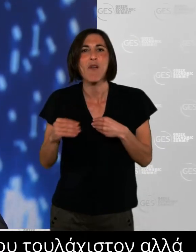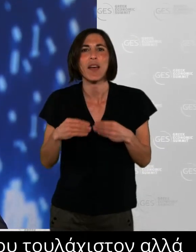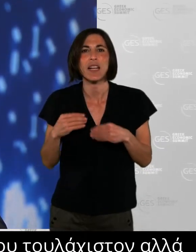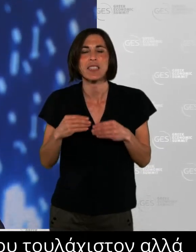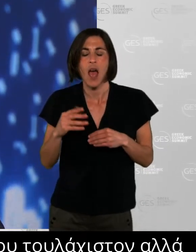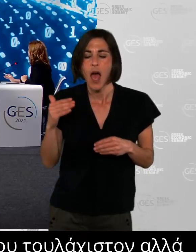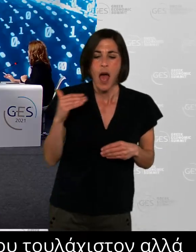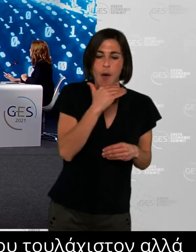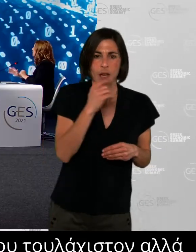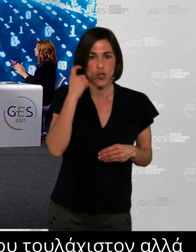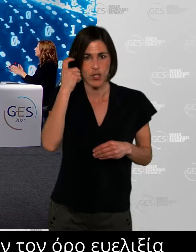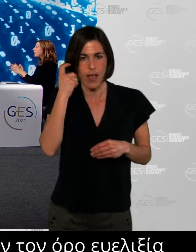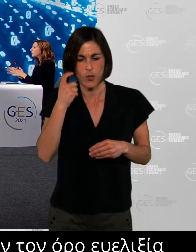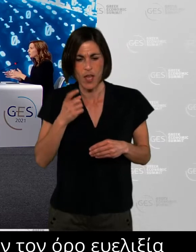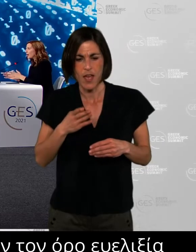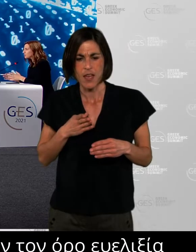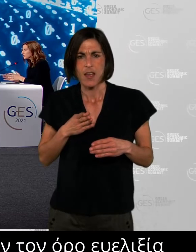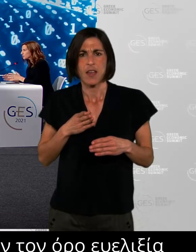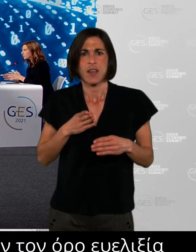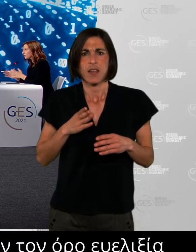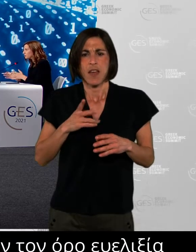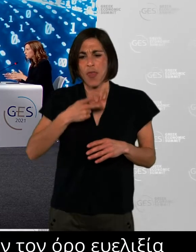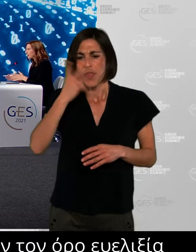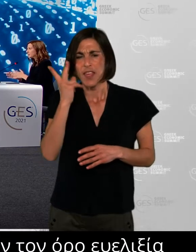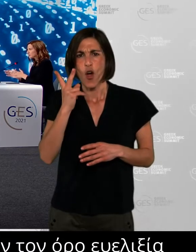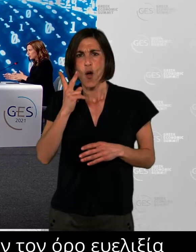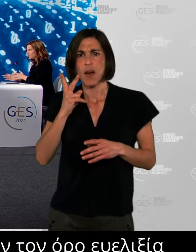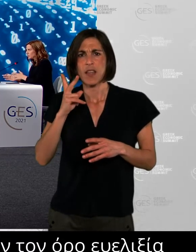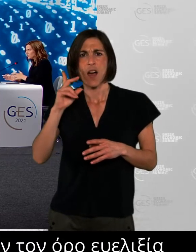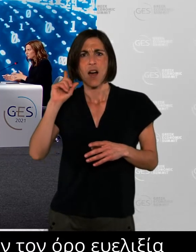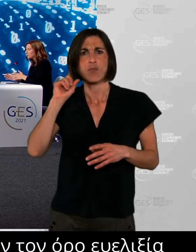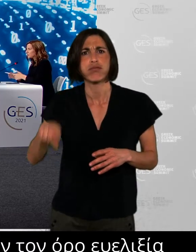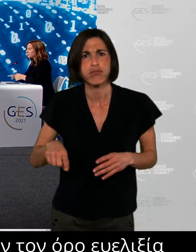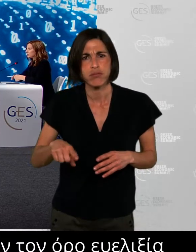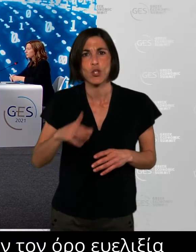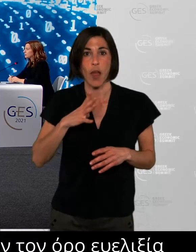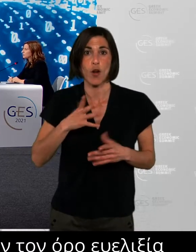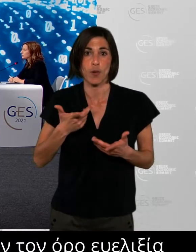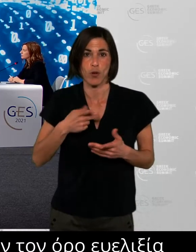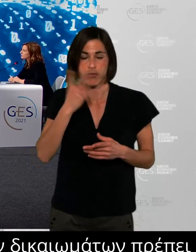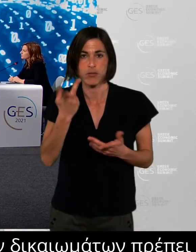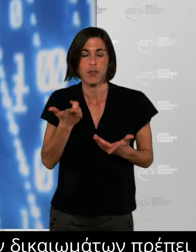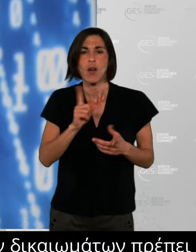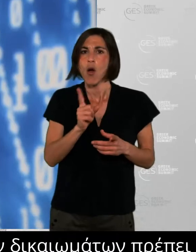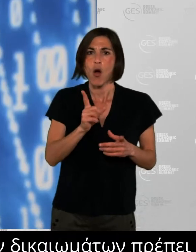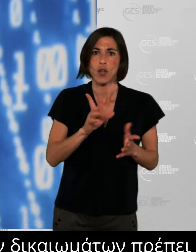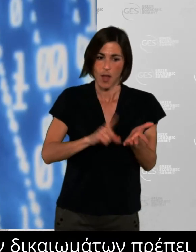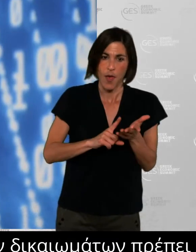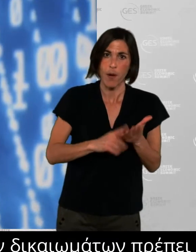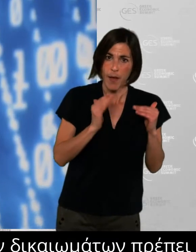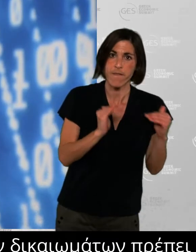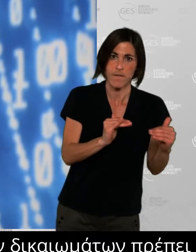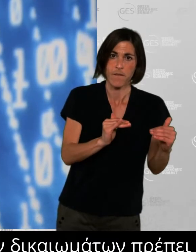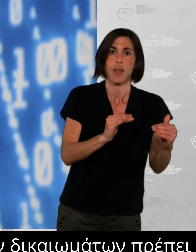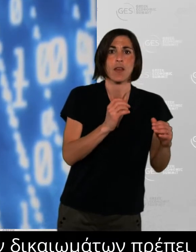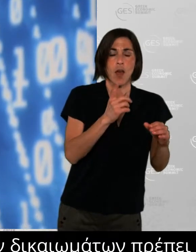violations for example so we need to have clear boundaries of our personal space and time absolutely absolutely uh and uh I guess